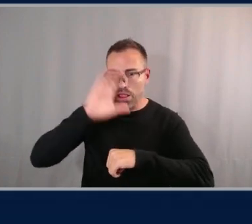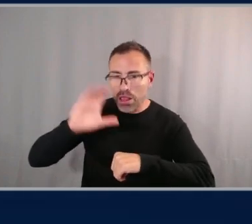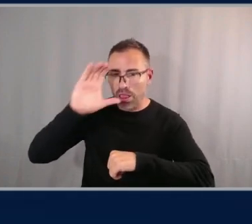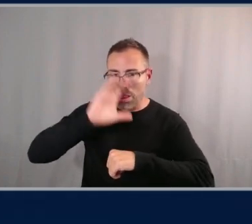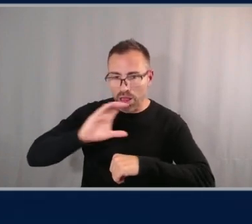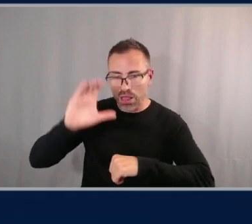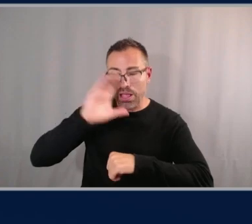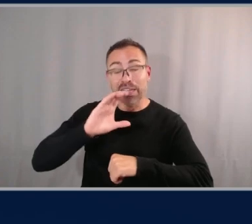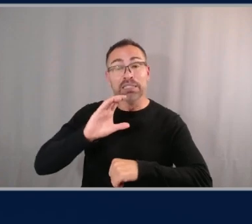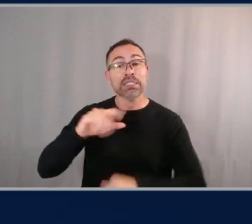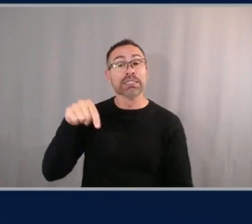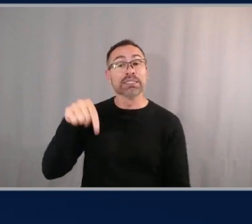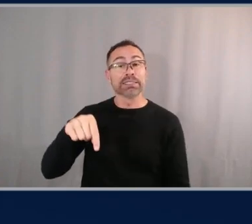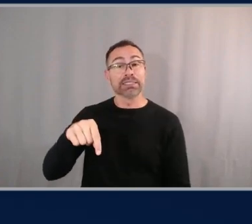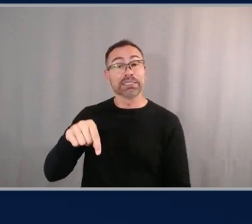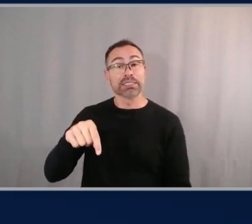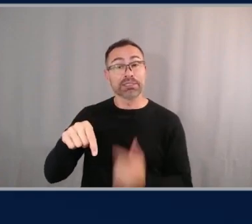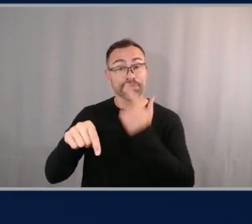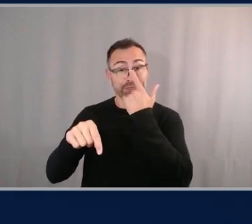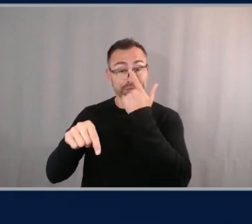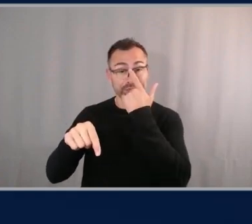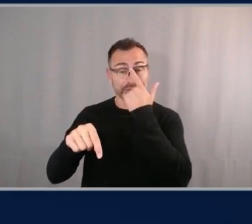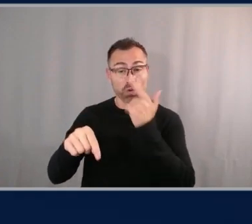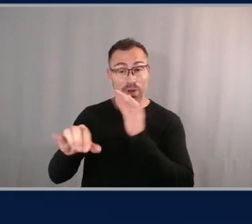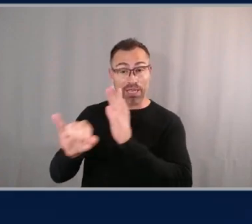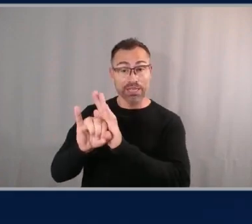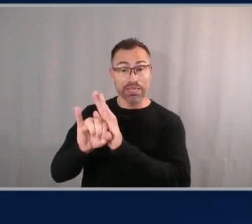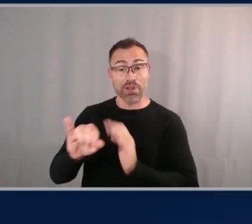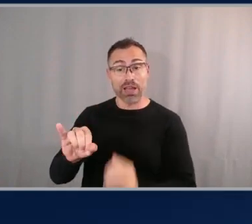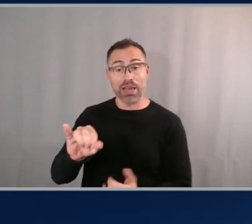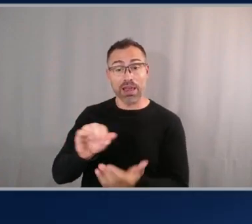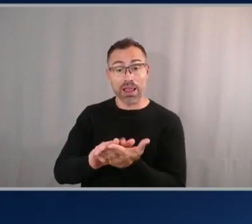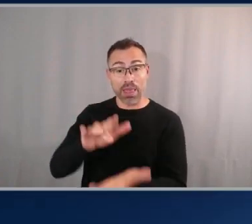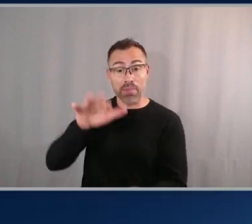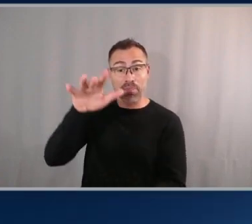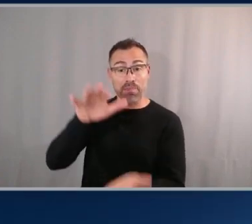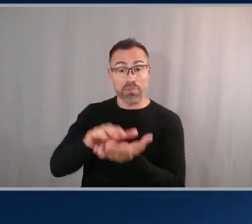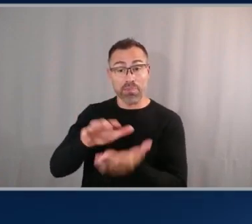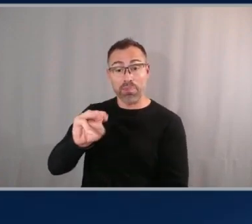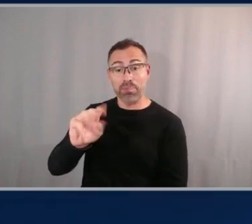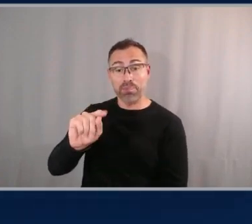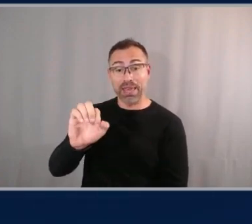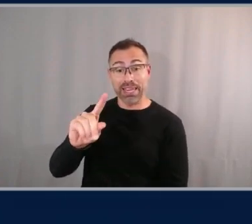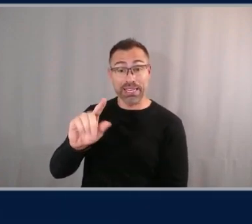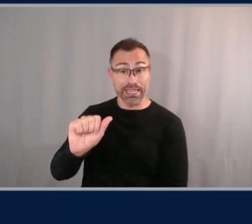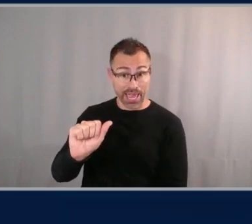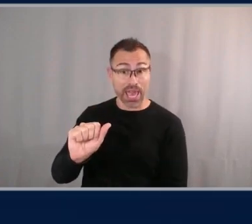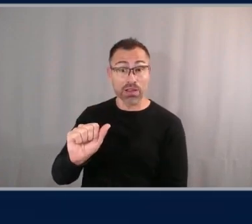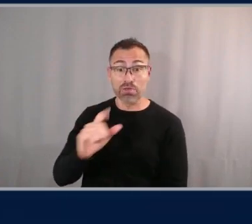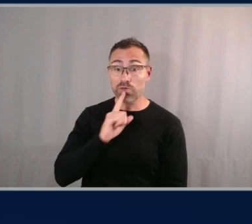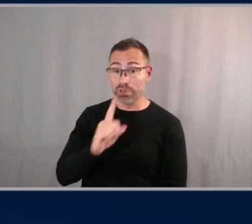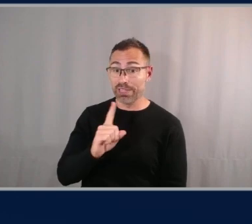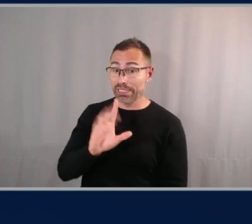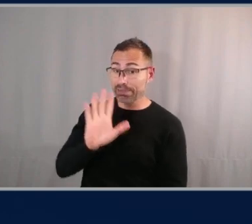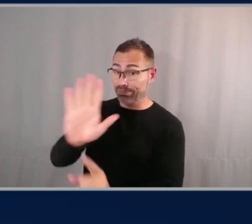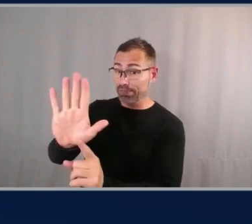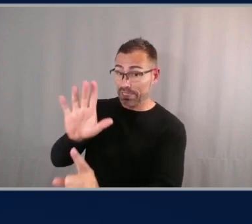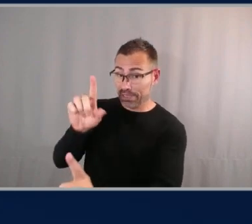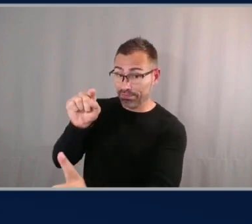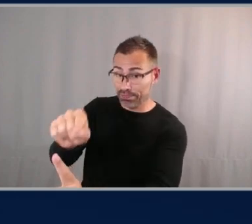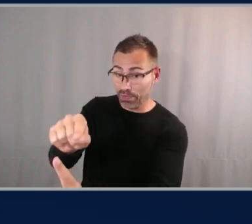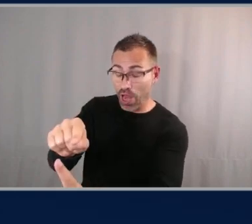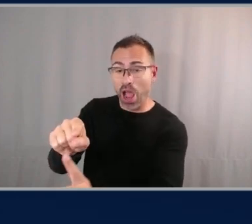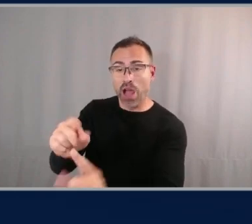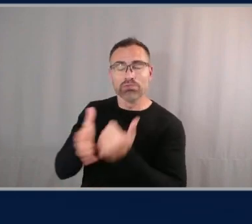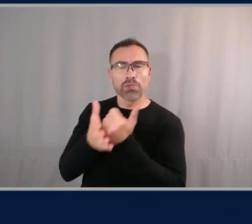is where we we identified that meta metadata was at the heart of customers data discovery